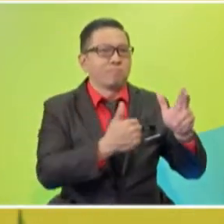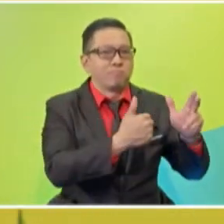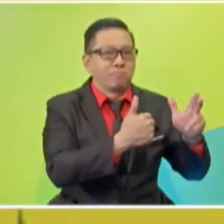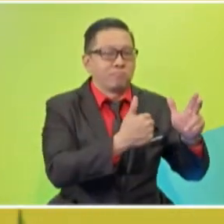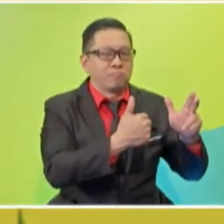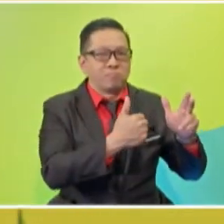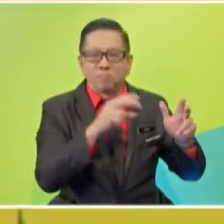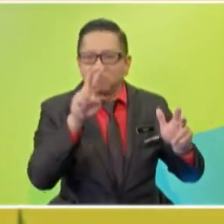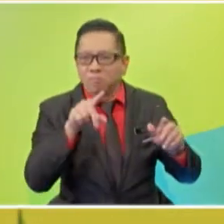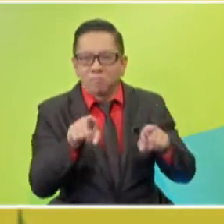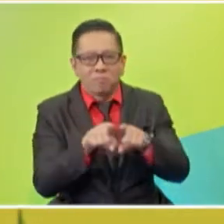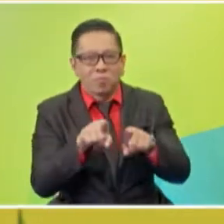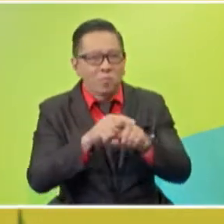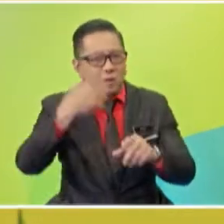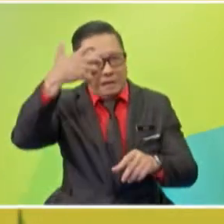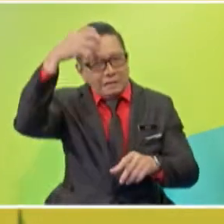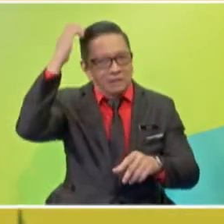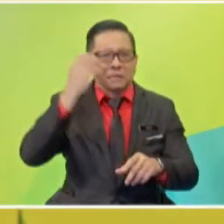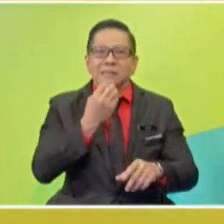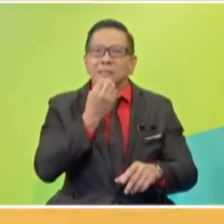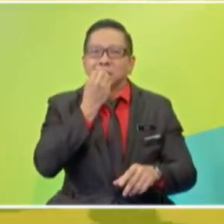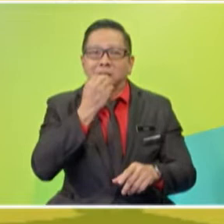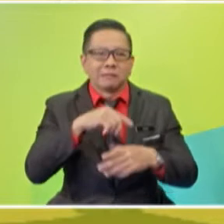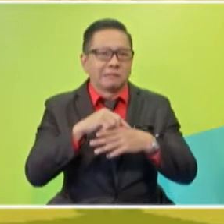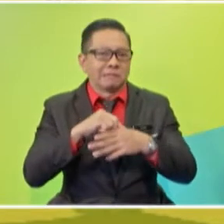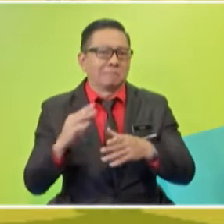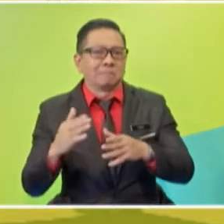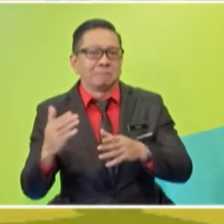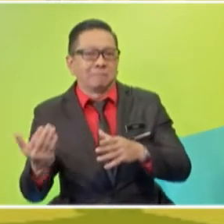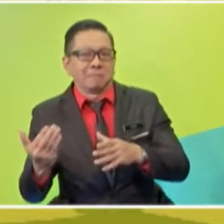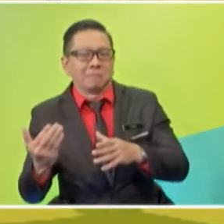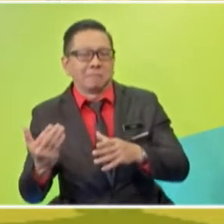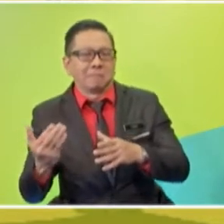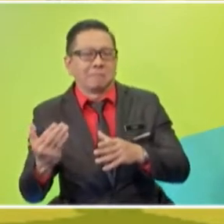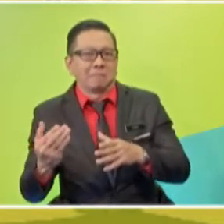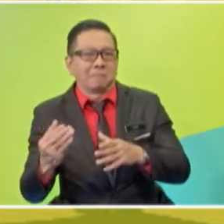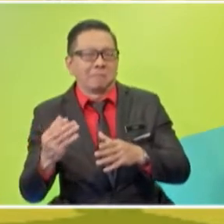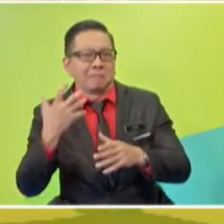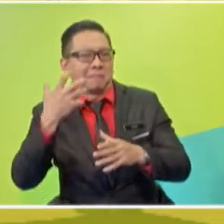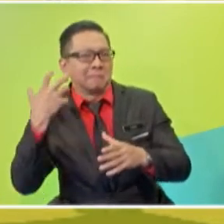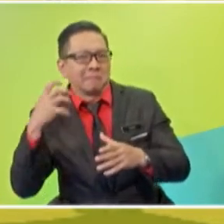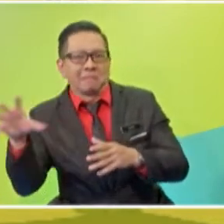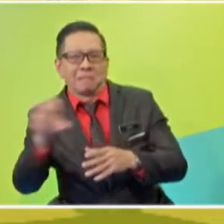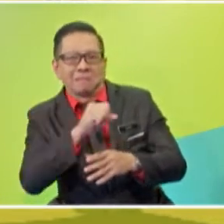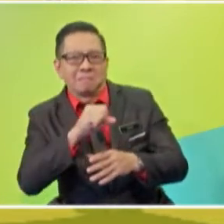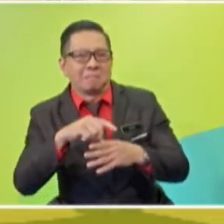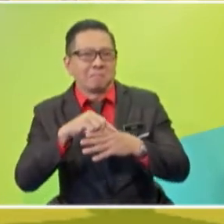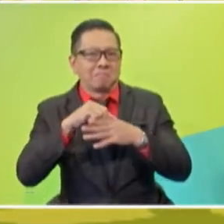He also saw a lion eating meat. Next to the lion there was a hyena who wants to snatch the meat.